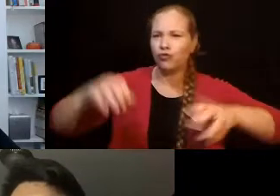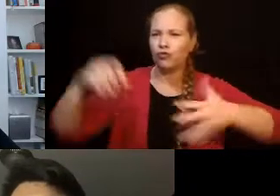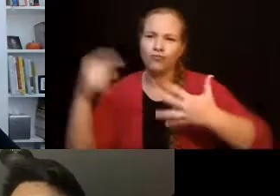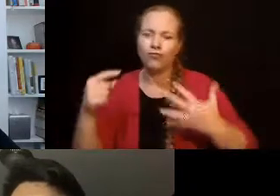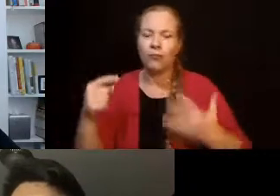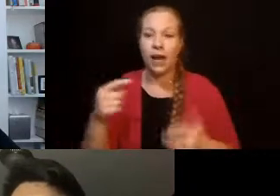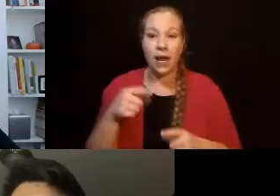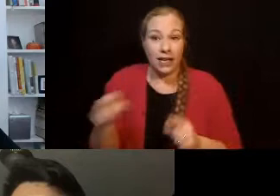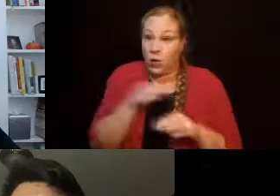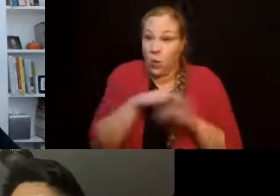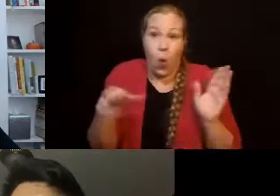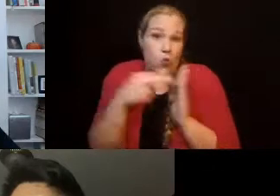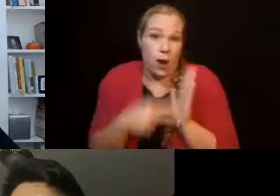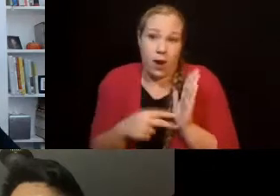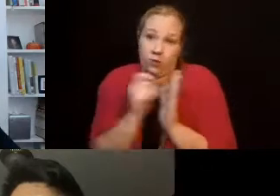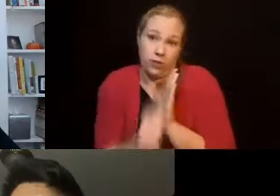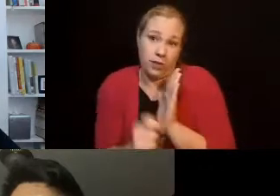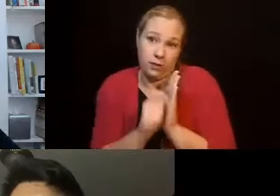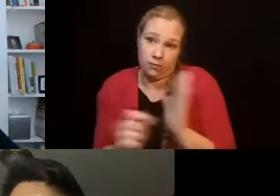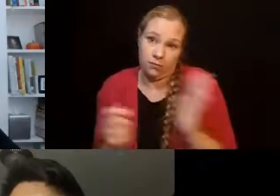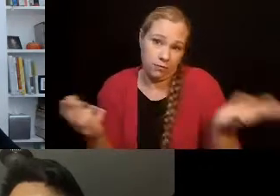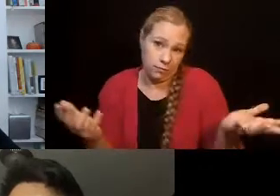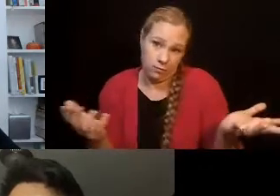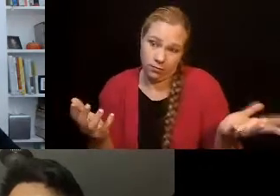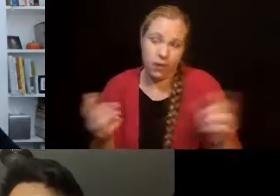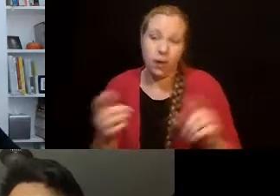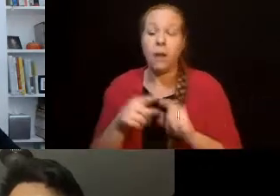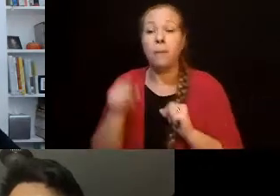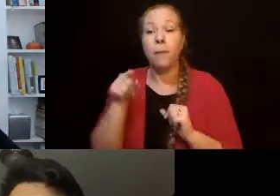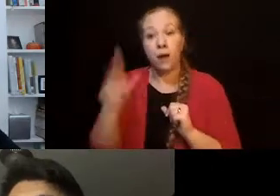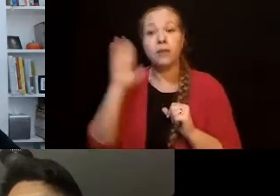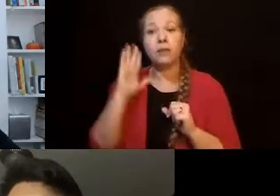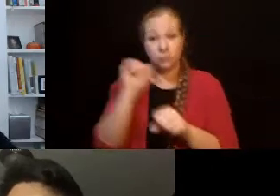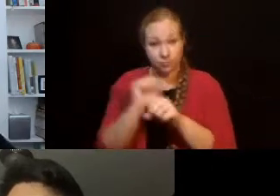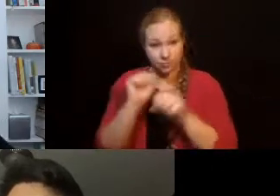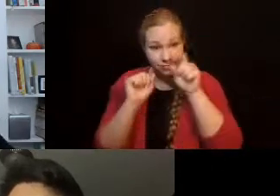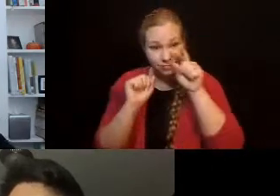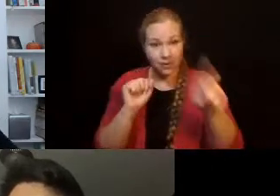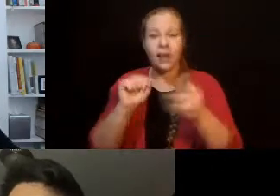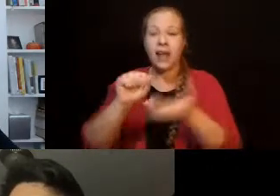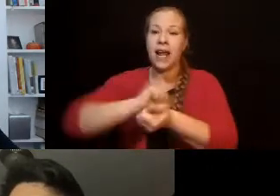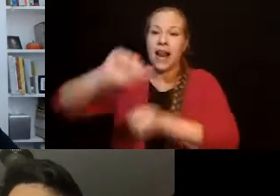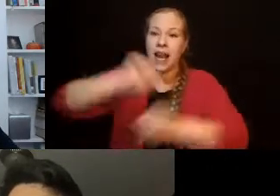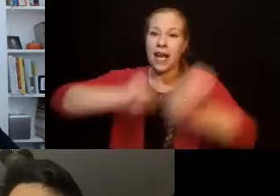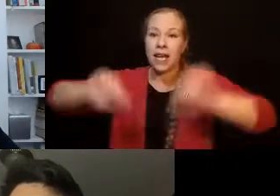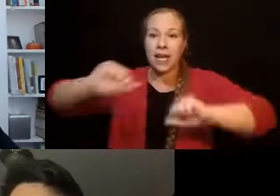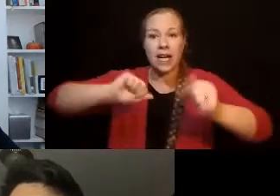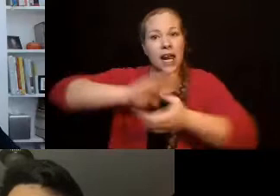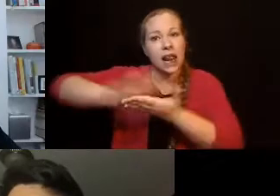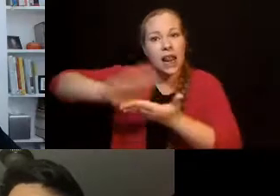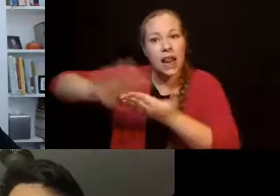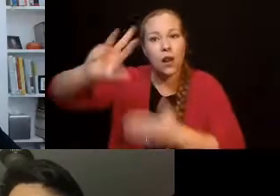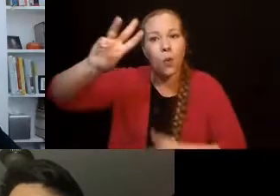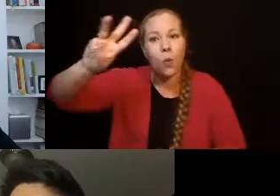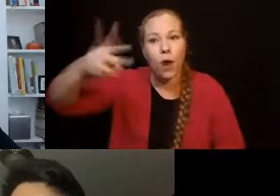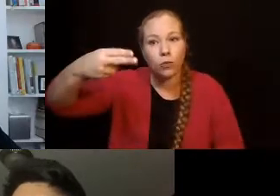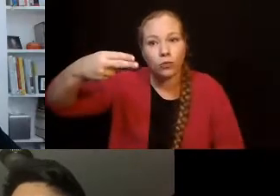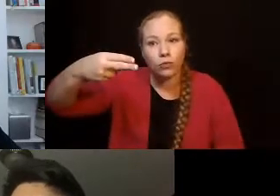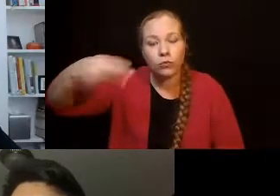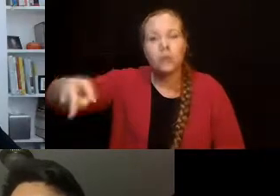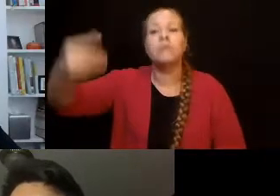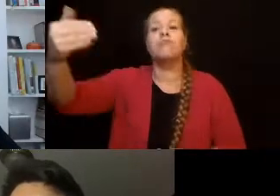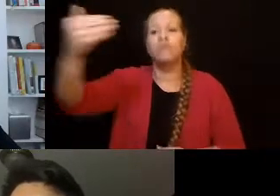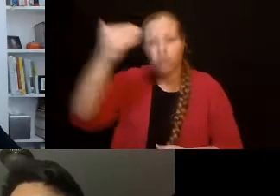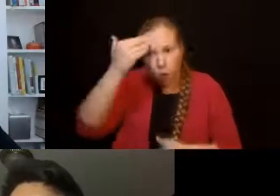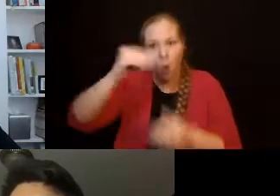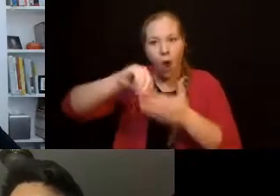and so what Jesse did for Ryanette was he cleaned the warehouse. They taught him how to sweep the floors.